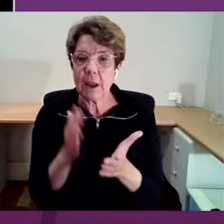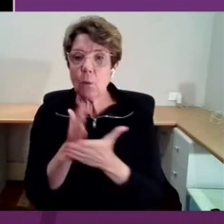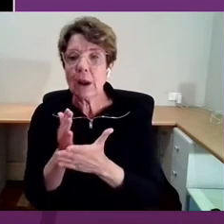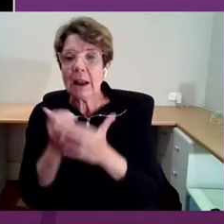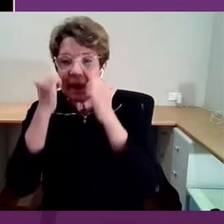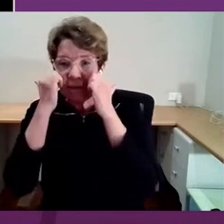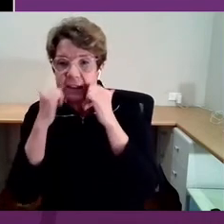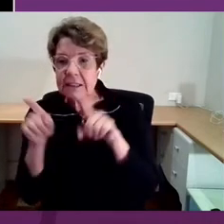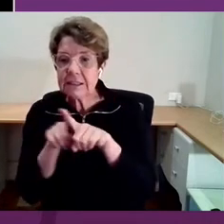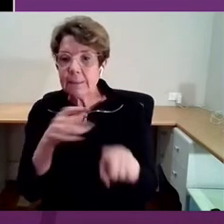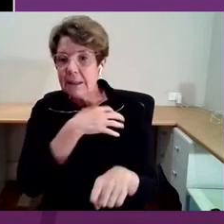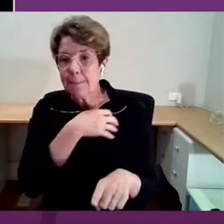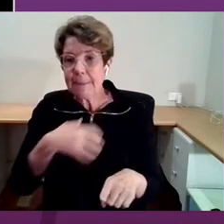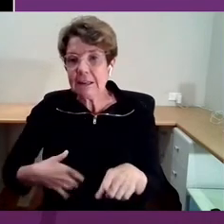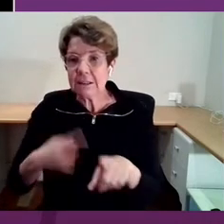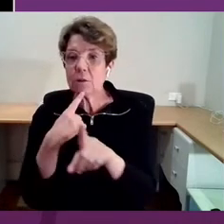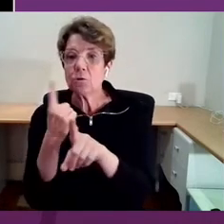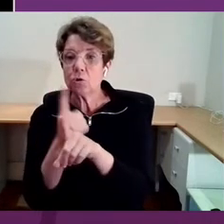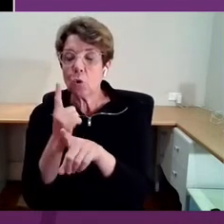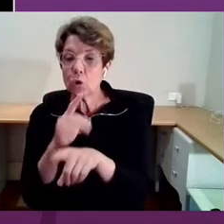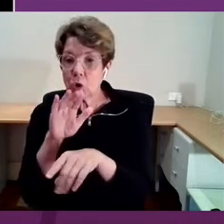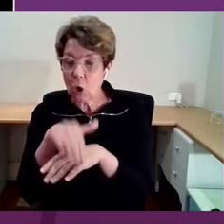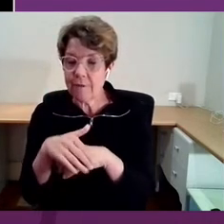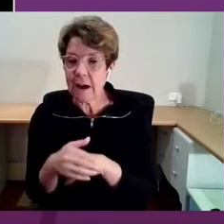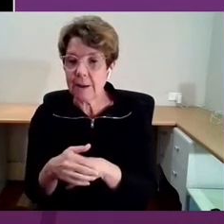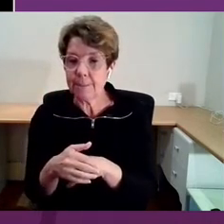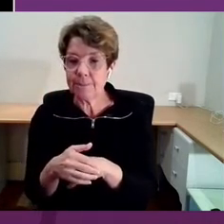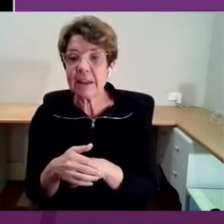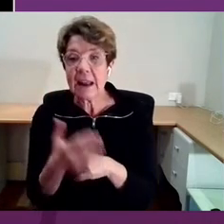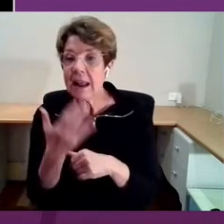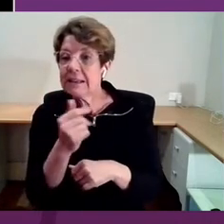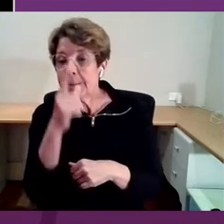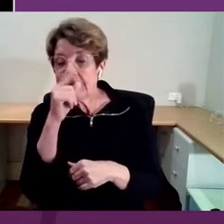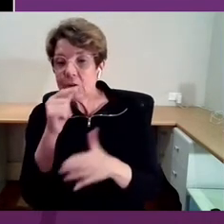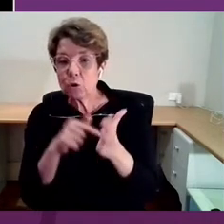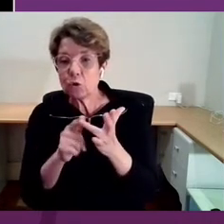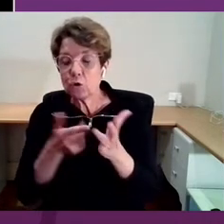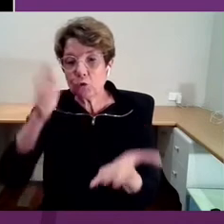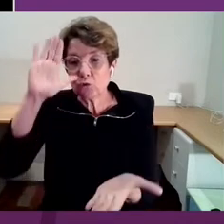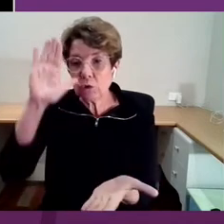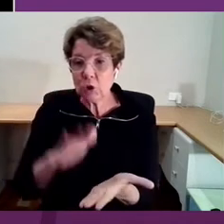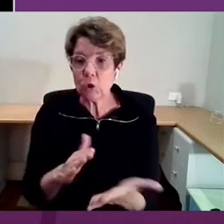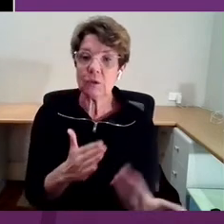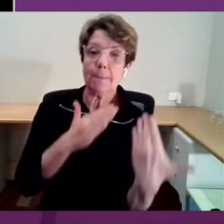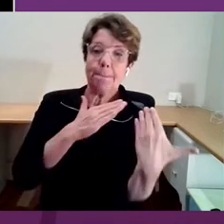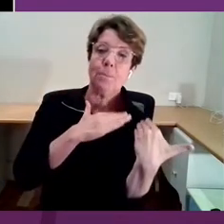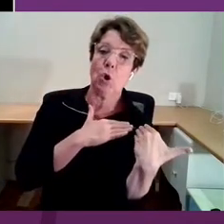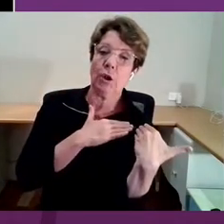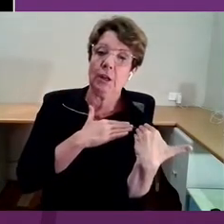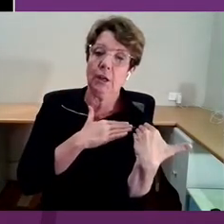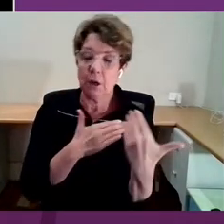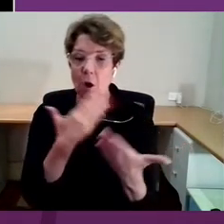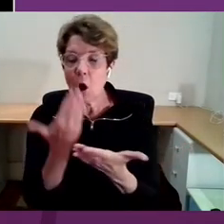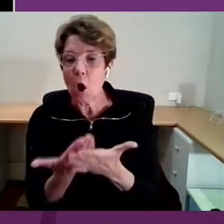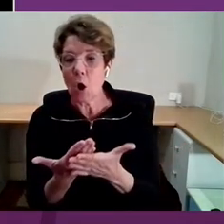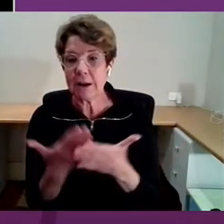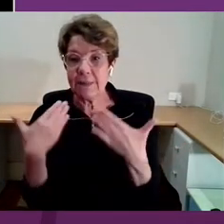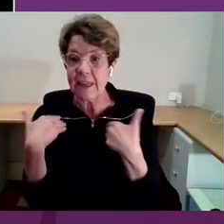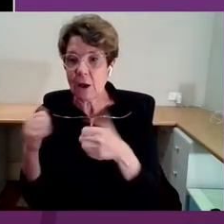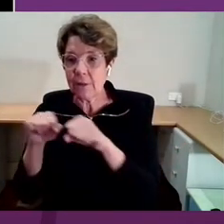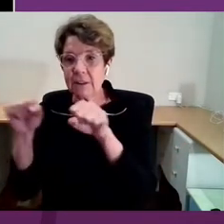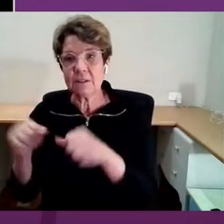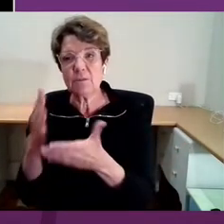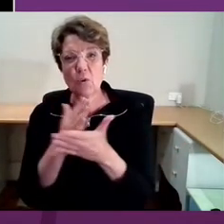Fletcher touched on, in time, it has the potential to reduce the overall burden on the health system. So truly a win-win.